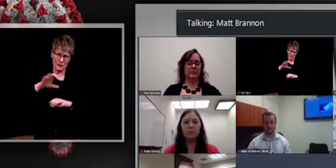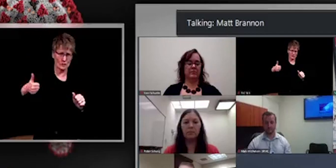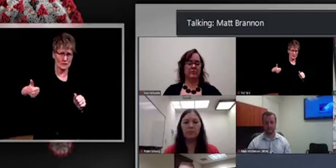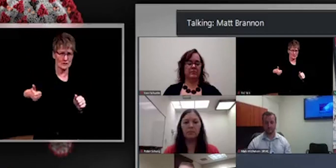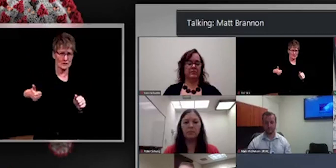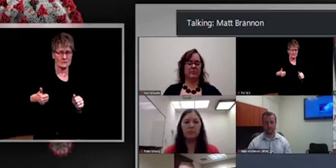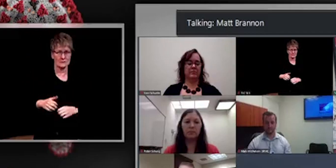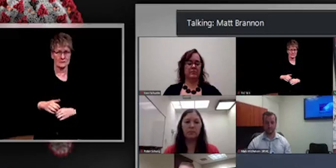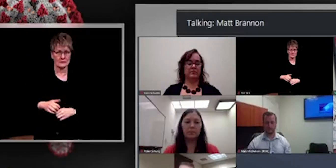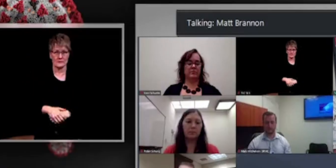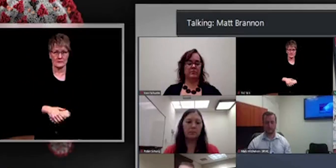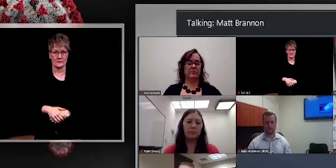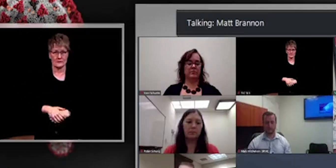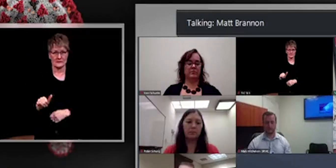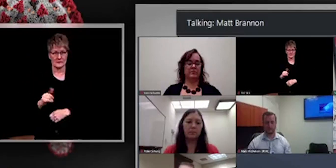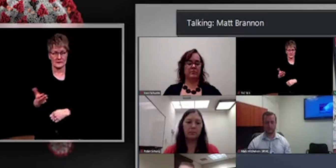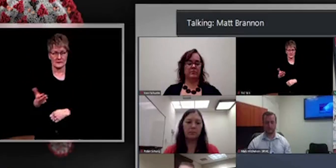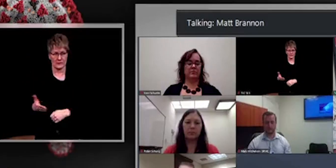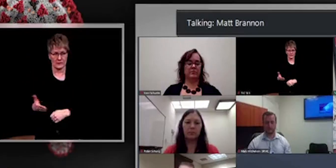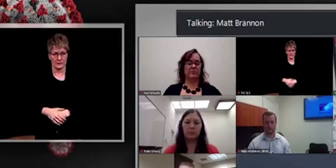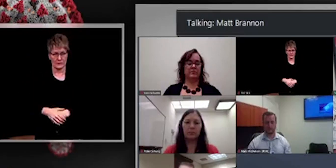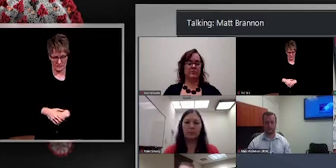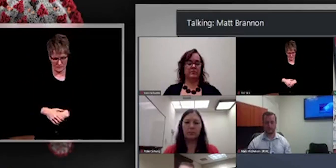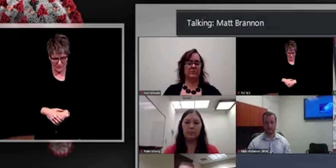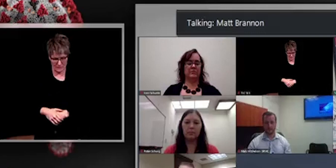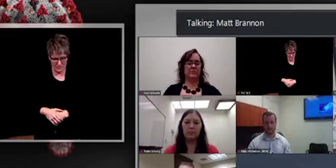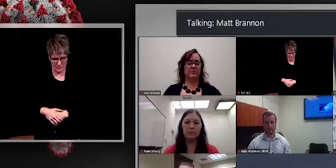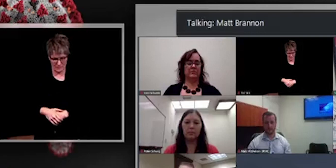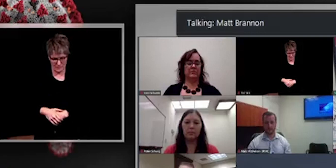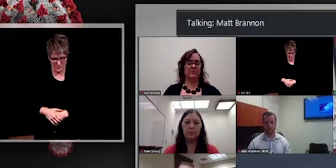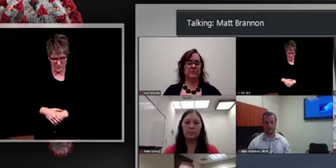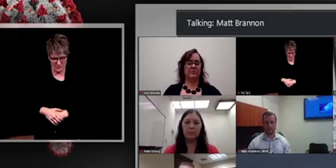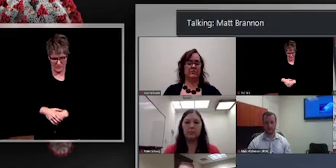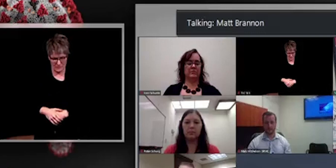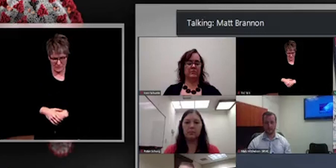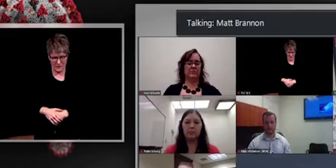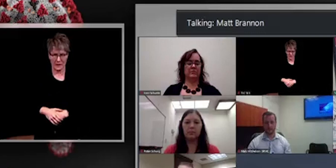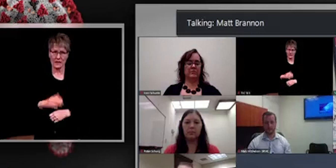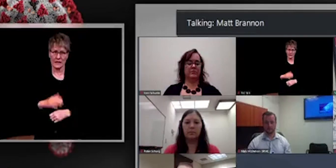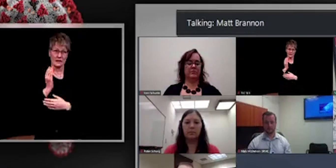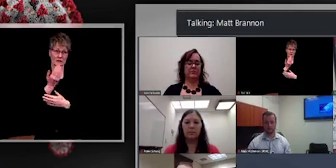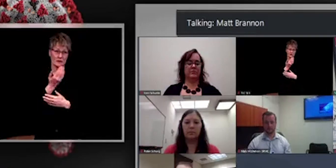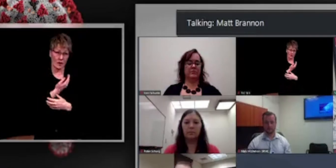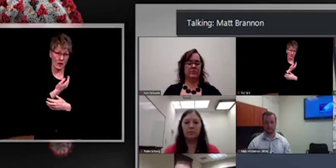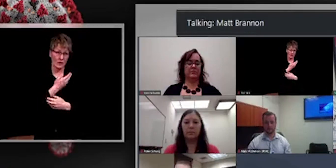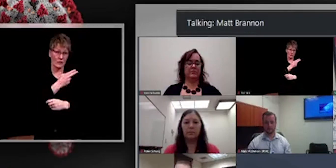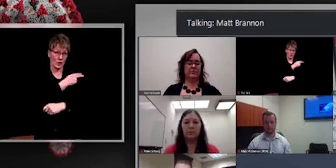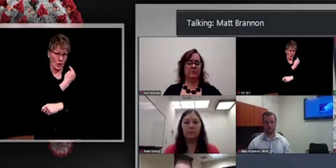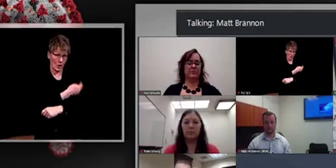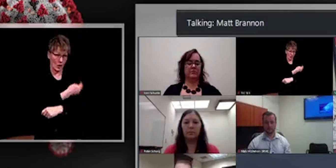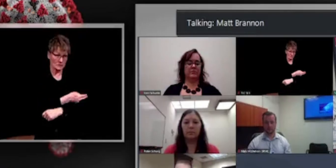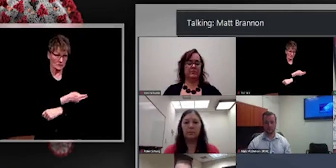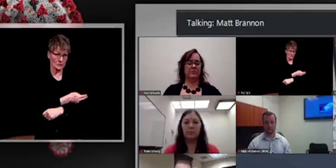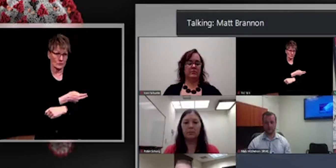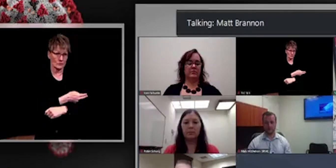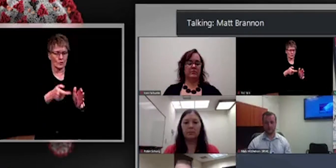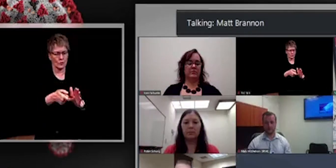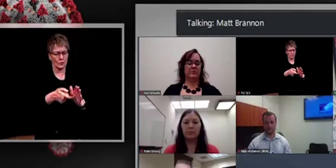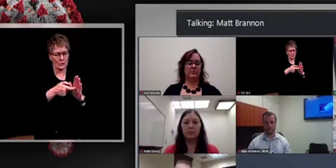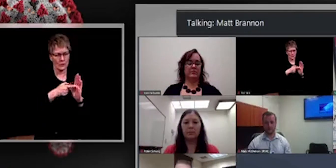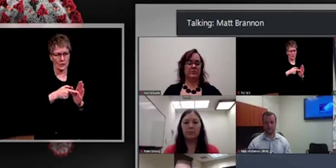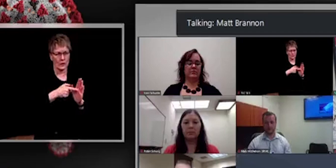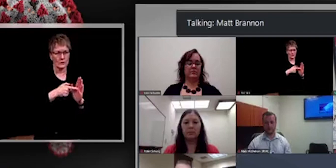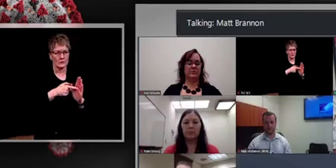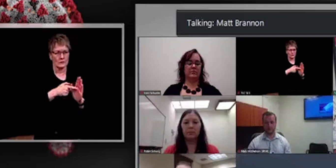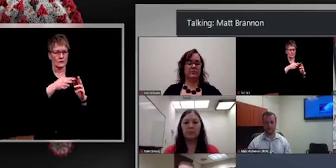hospitals been having forced to increase their nurse to patient ratios because of this and what that could mean for patient care?